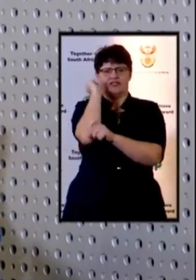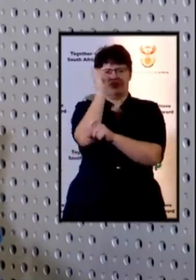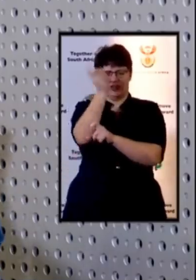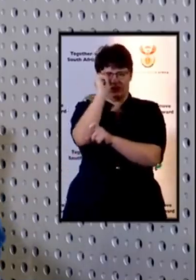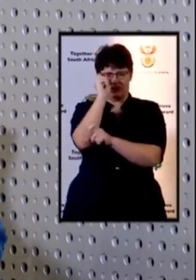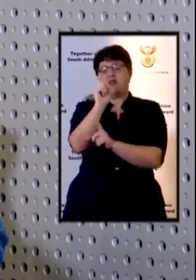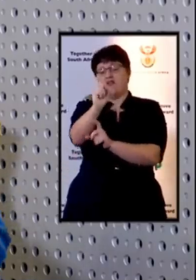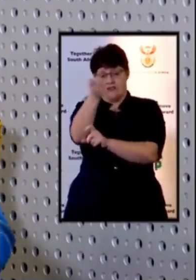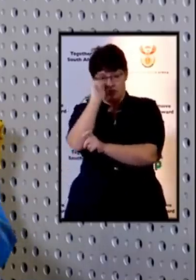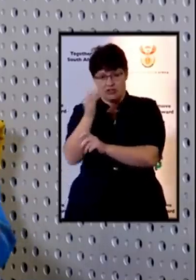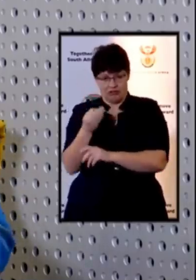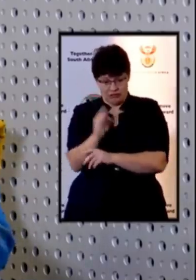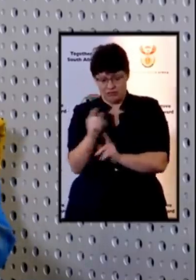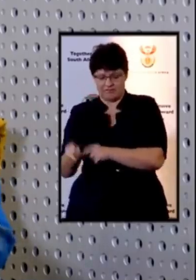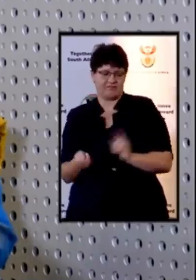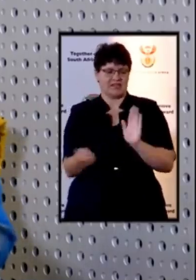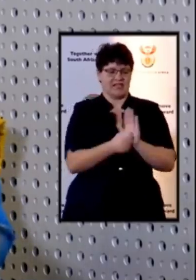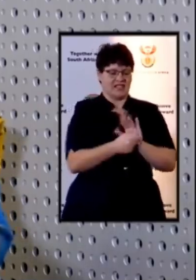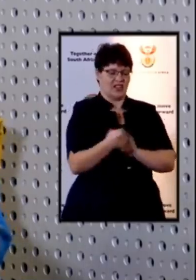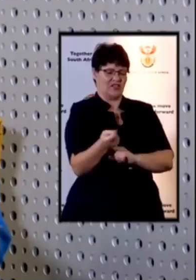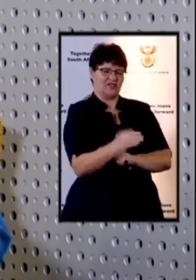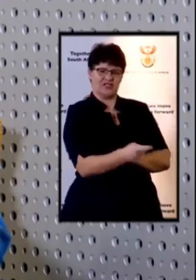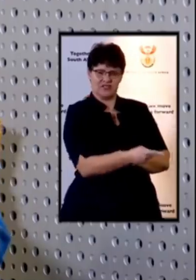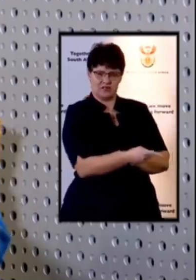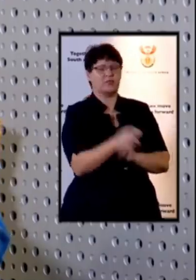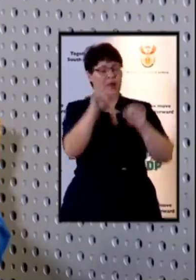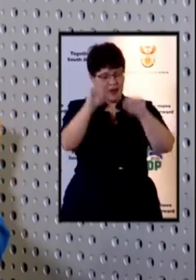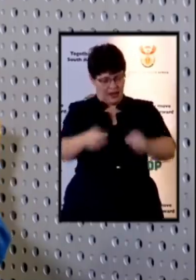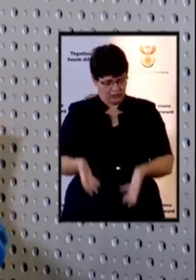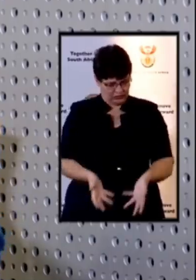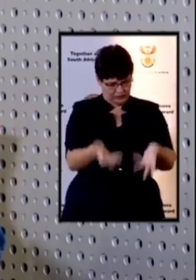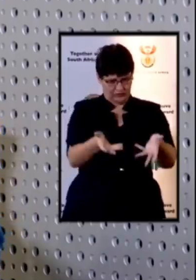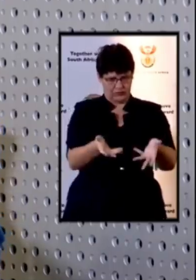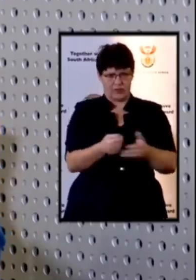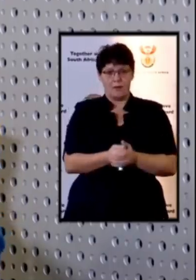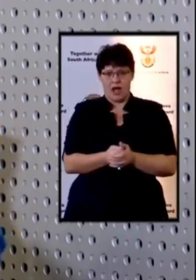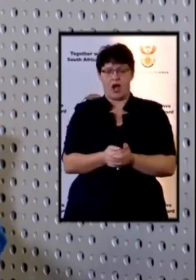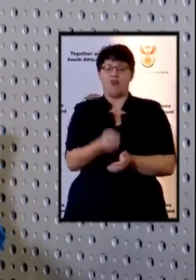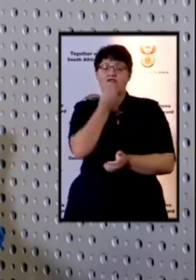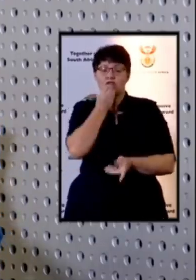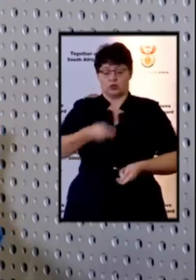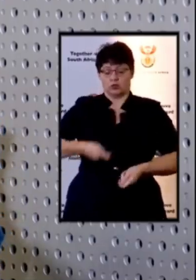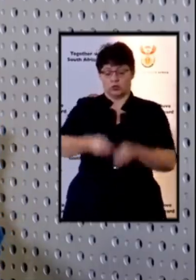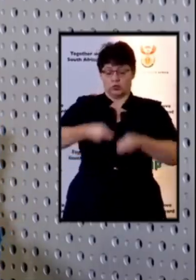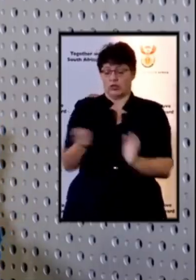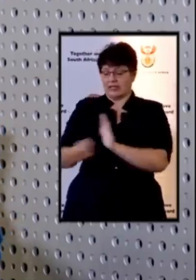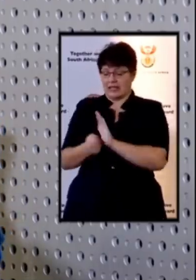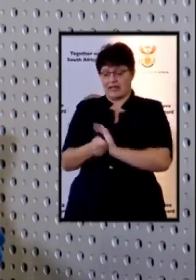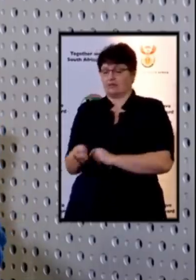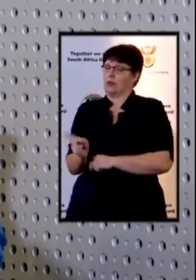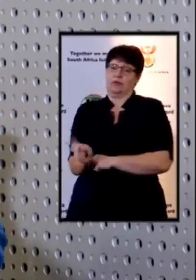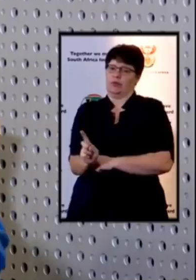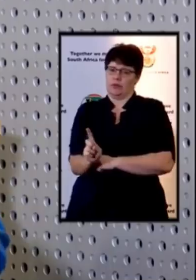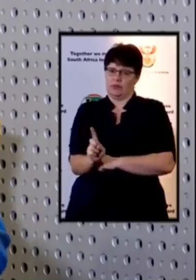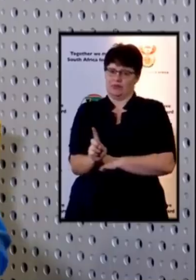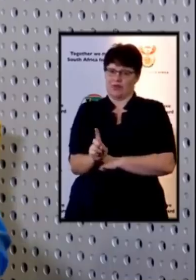fish so that is also allowed but not cooked food and that is